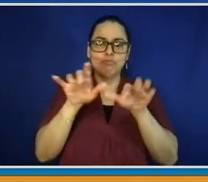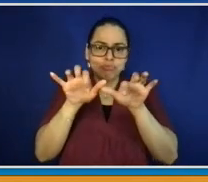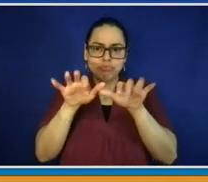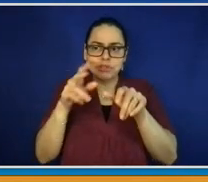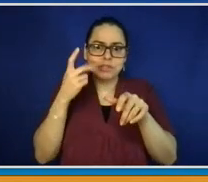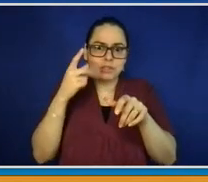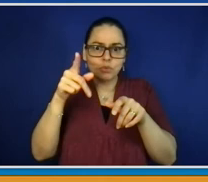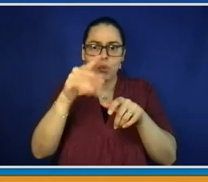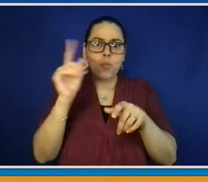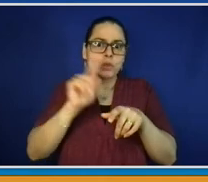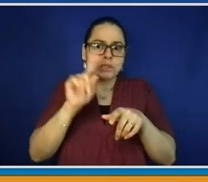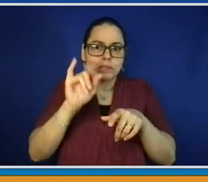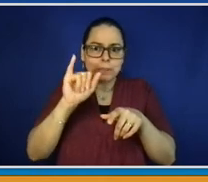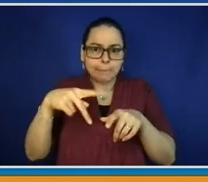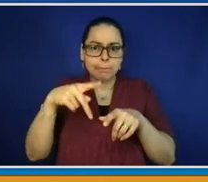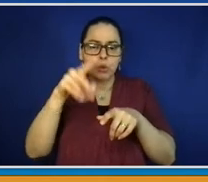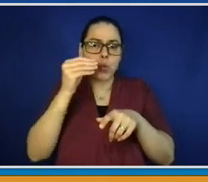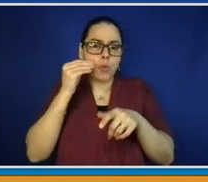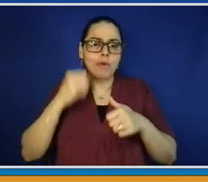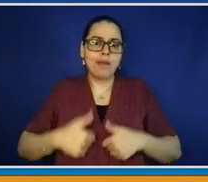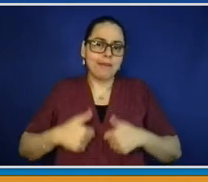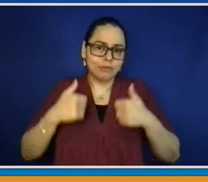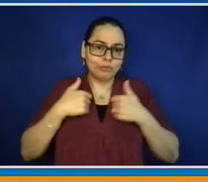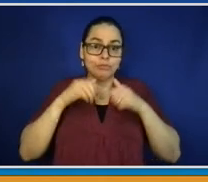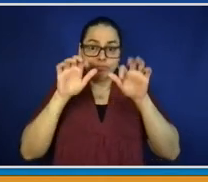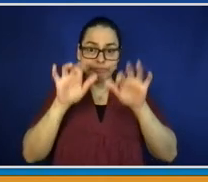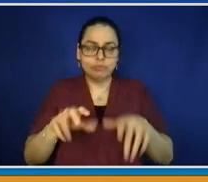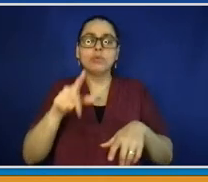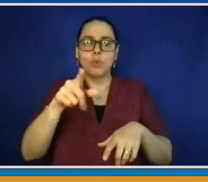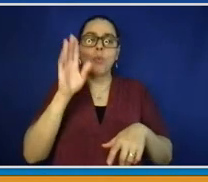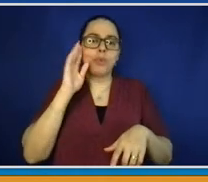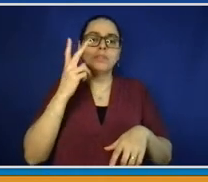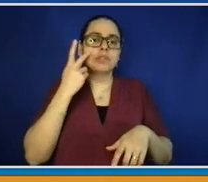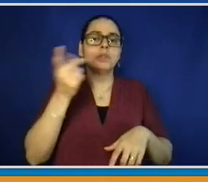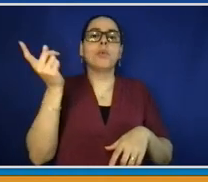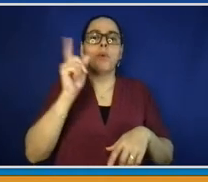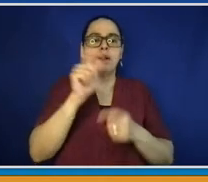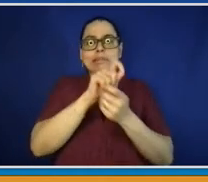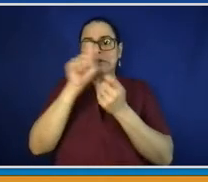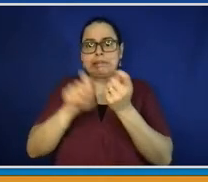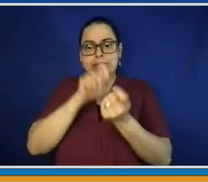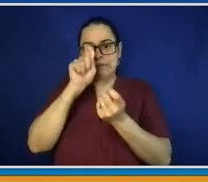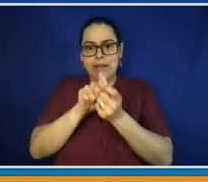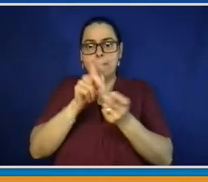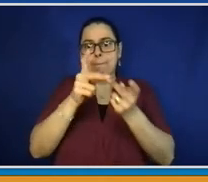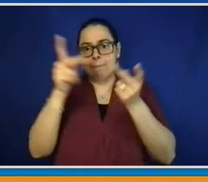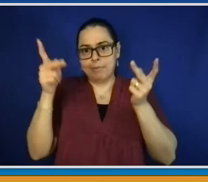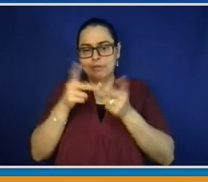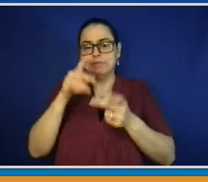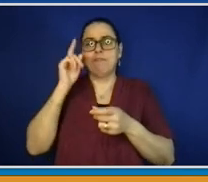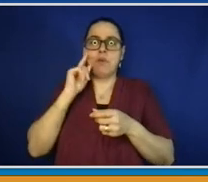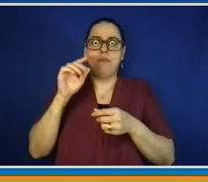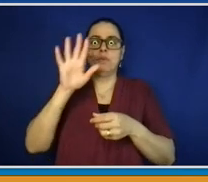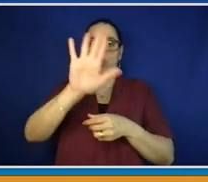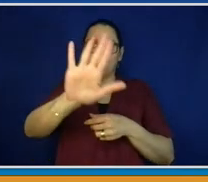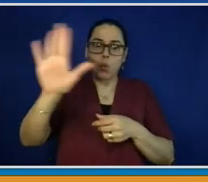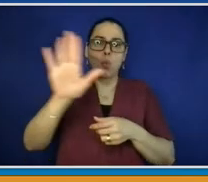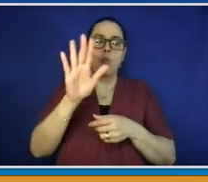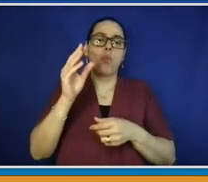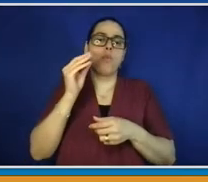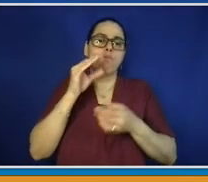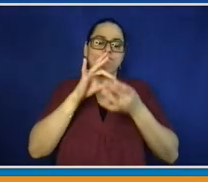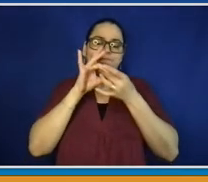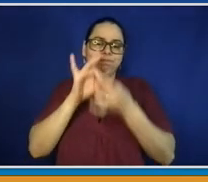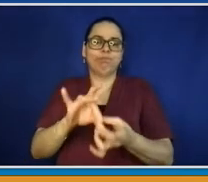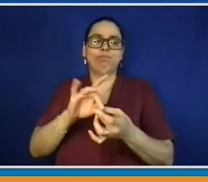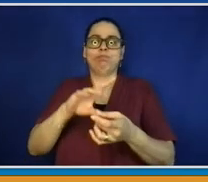with the name and address of your primary day polling site. You certainly can call and speak to the Westchester County Board of Elections at